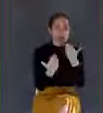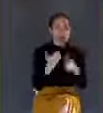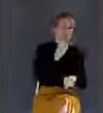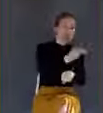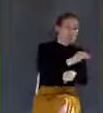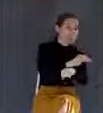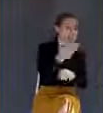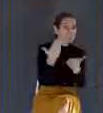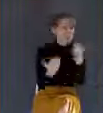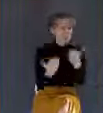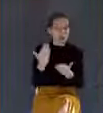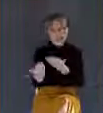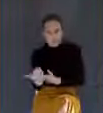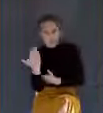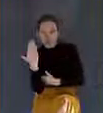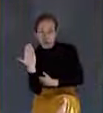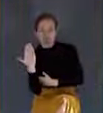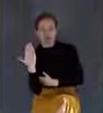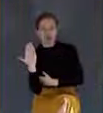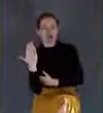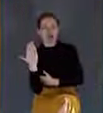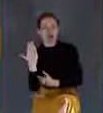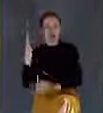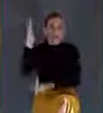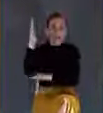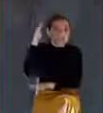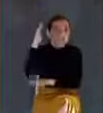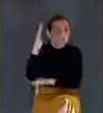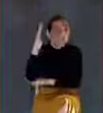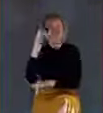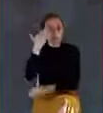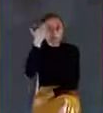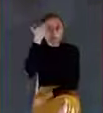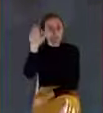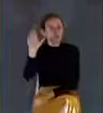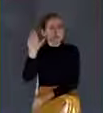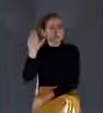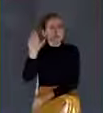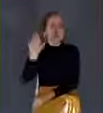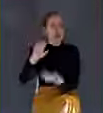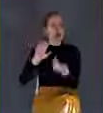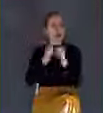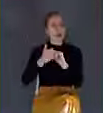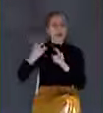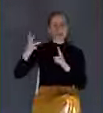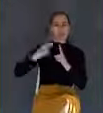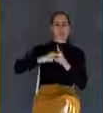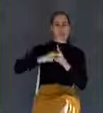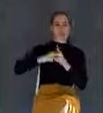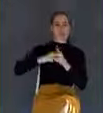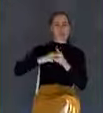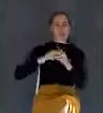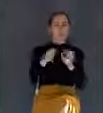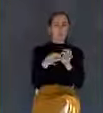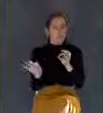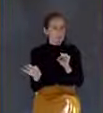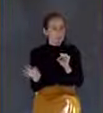cock crowing or in the morning. Again, the application is just very simple, very emphatic.